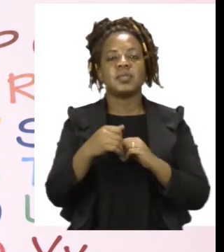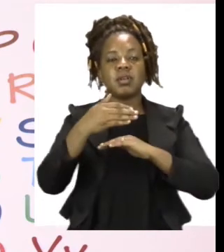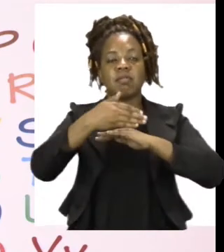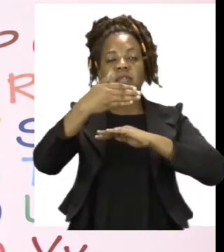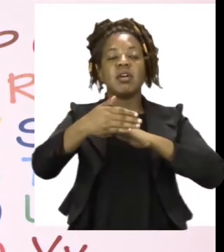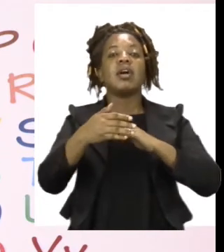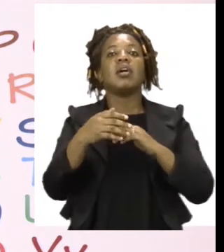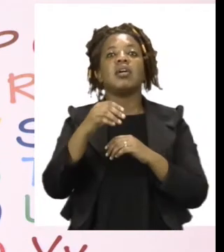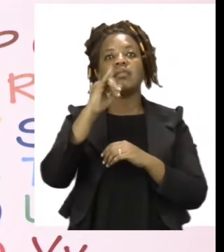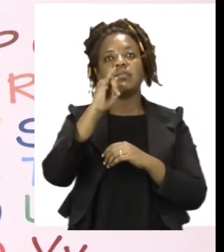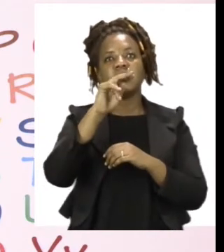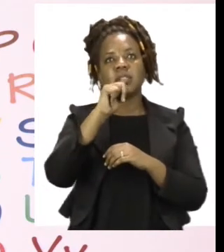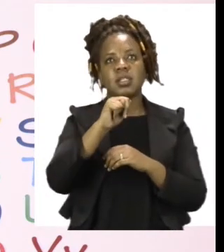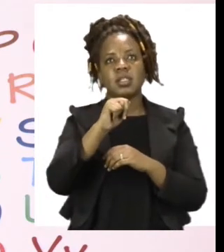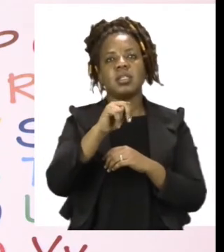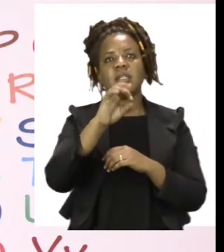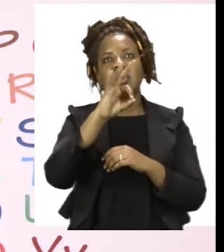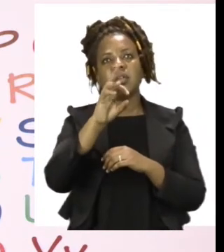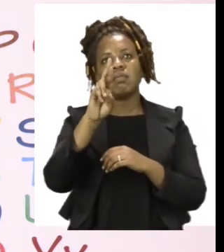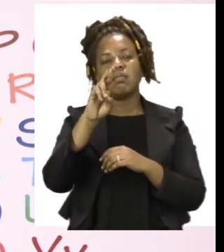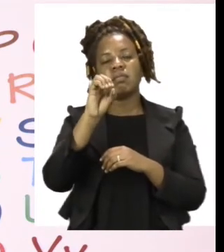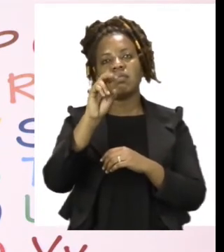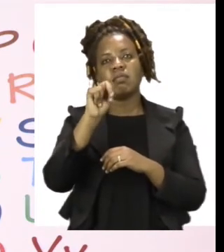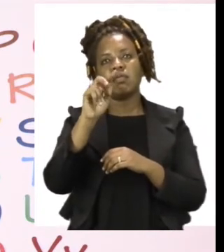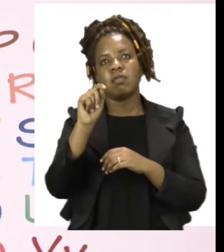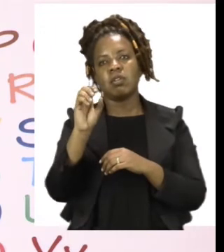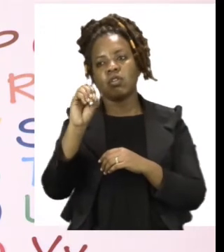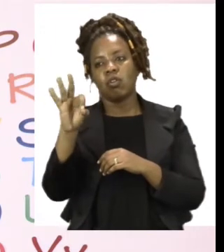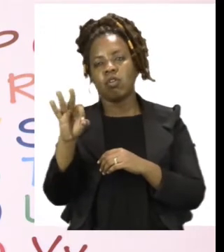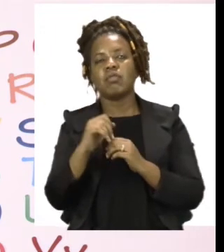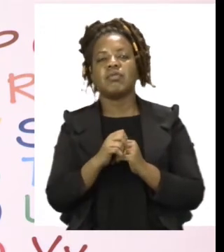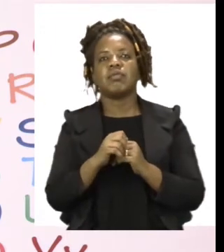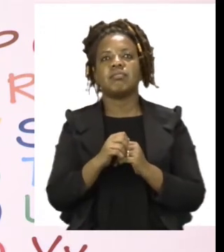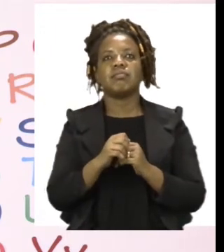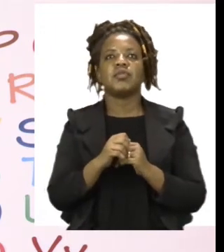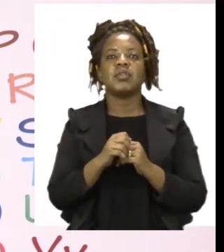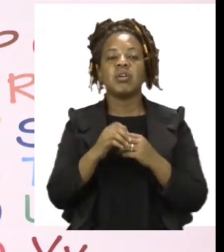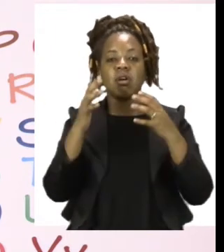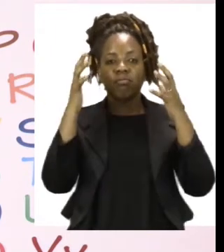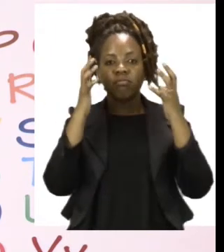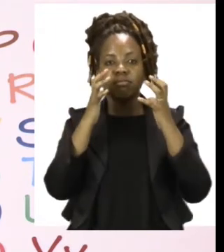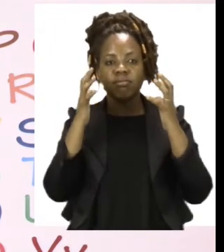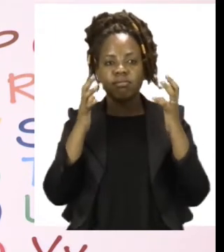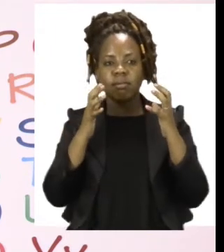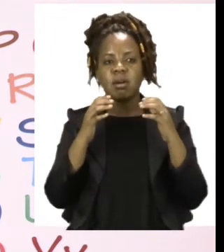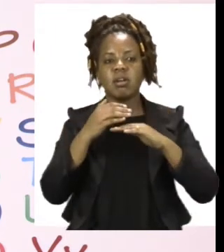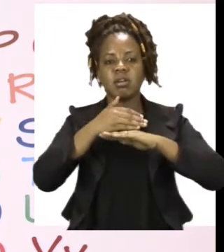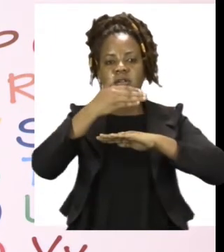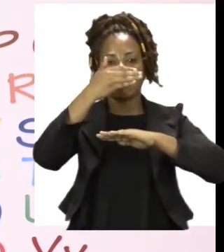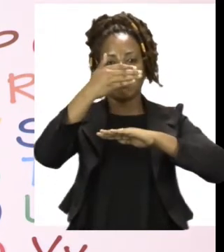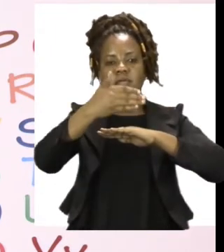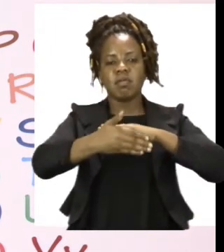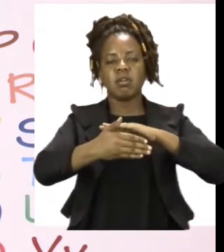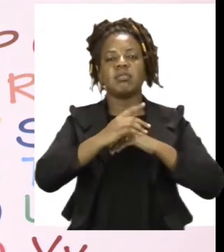front of the teacher. And those are our prepositions. Now we're going to use the